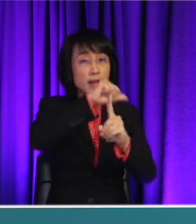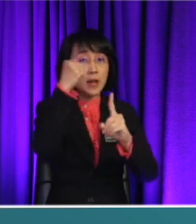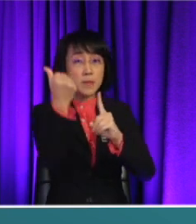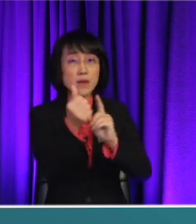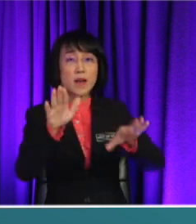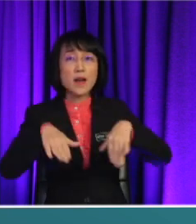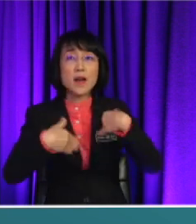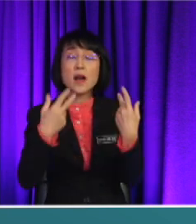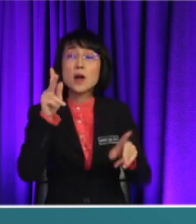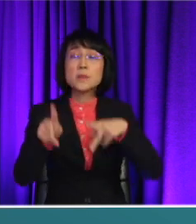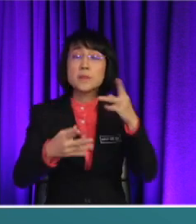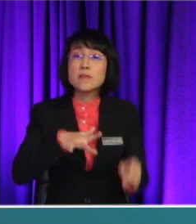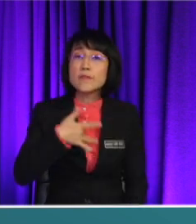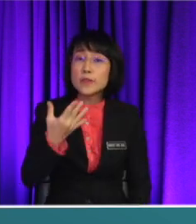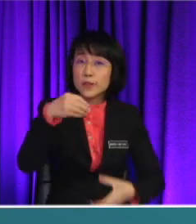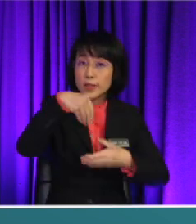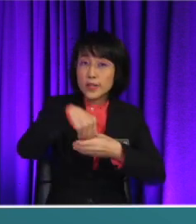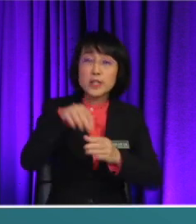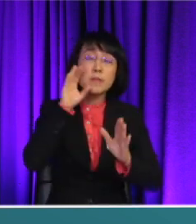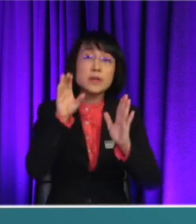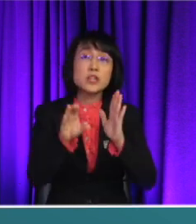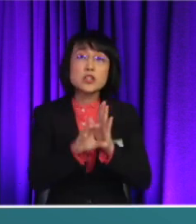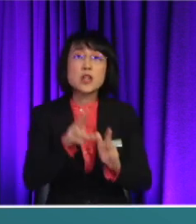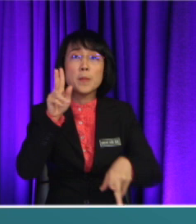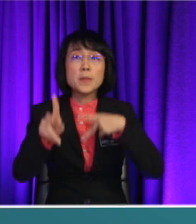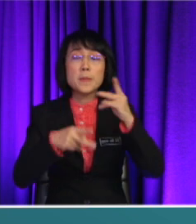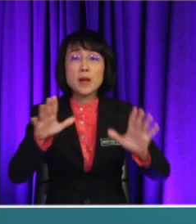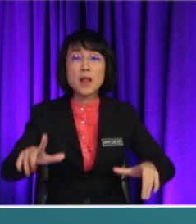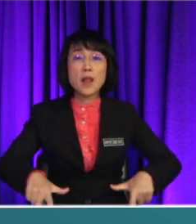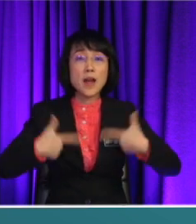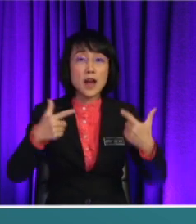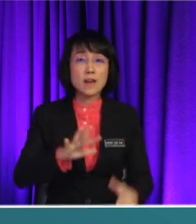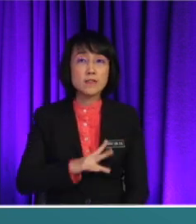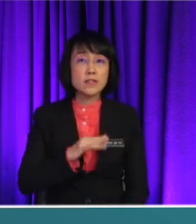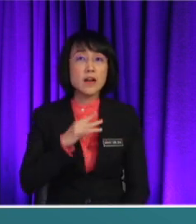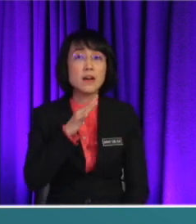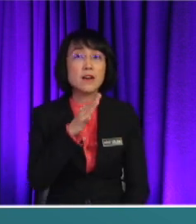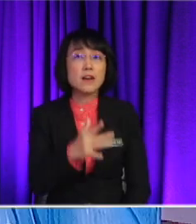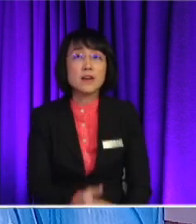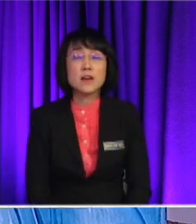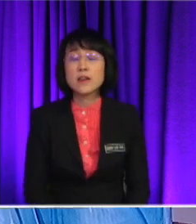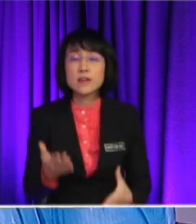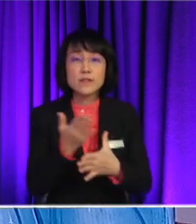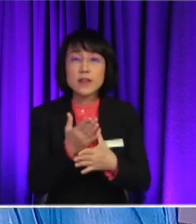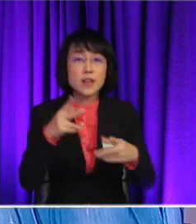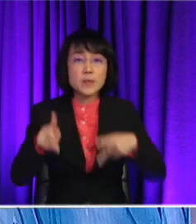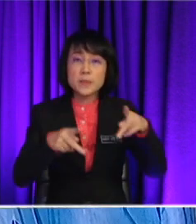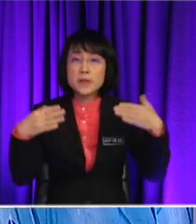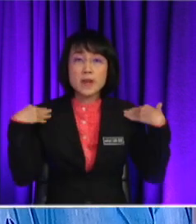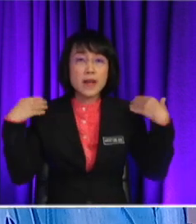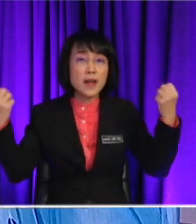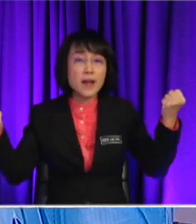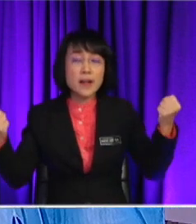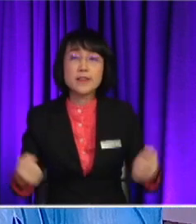people feel in that picture People's lifestyle and maybe it affects the people's health or things like that All right?